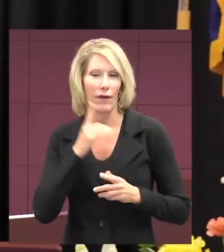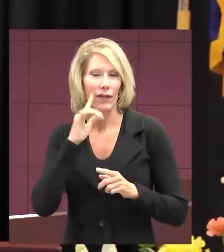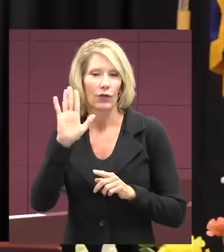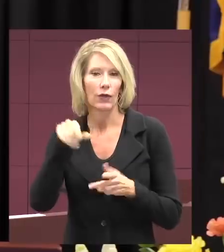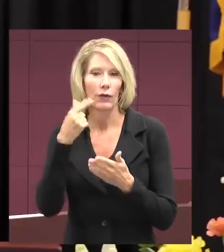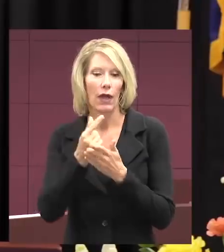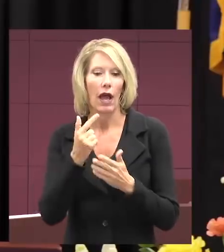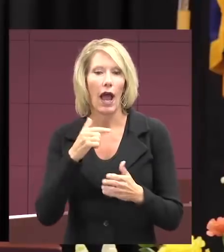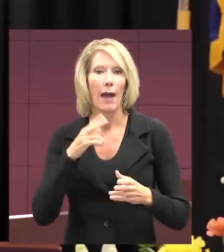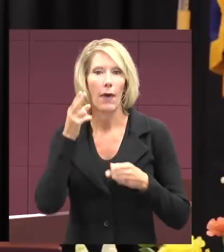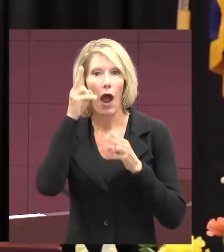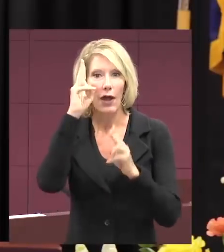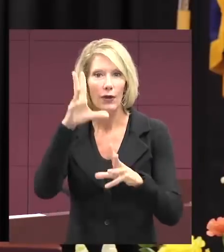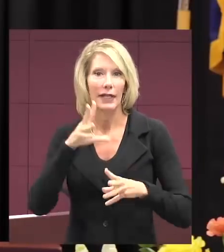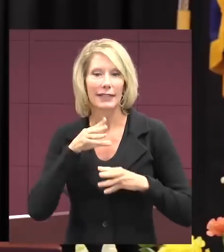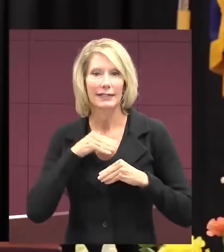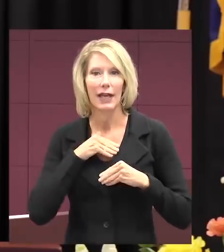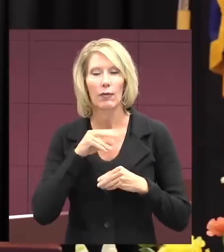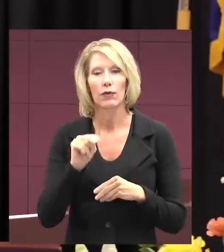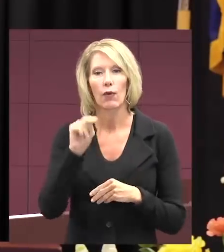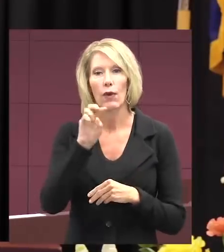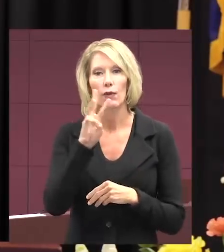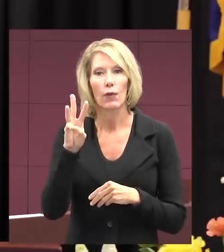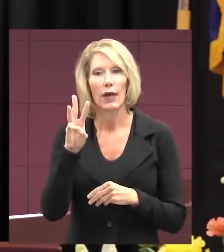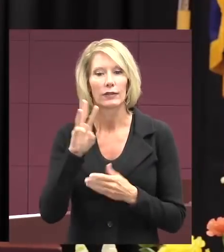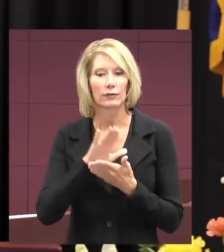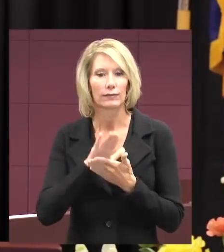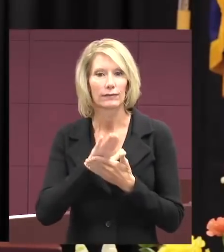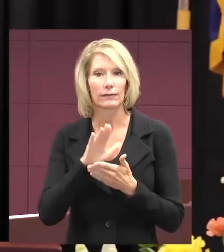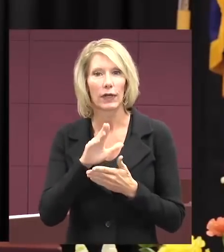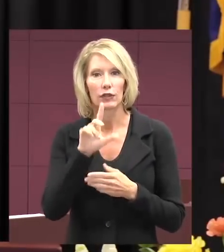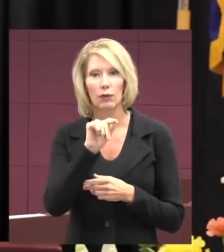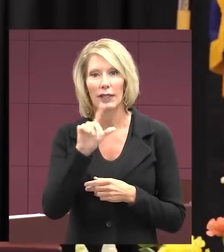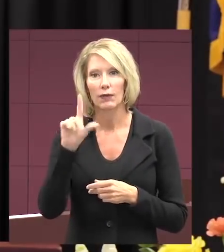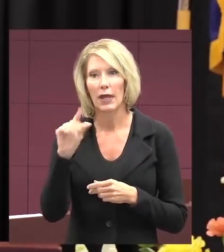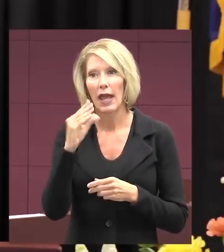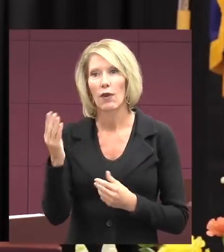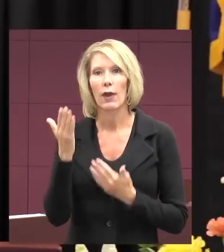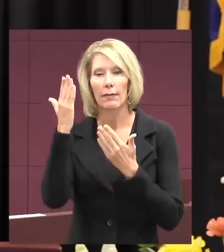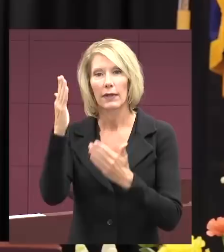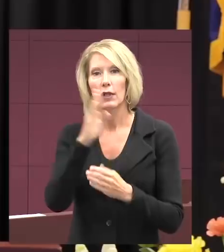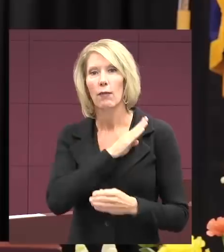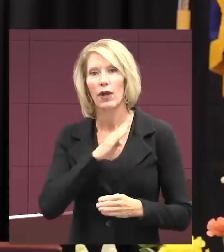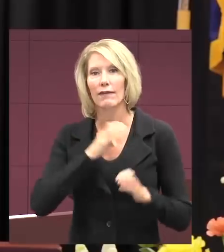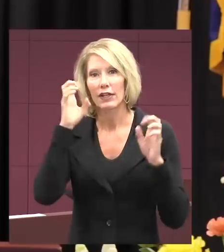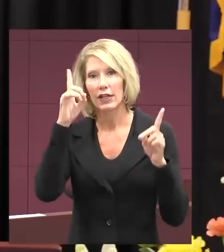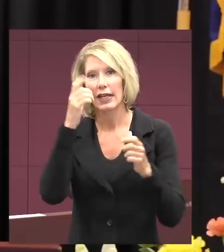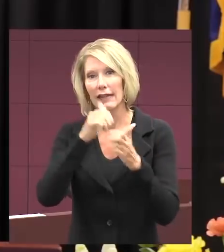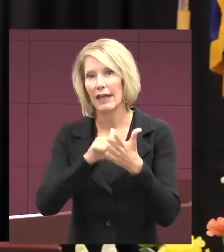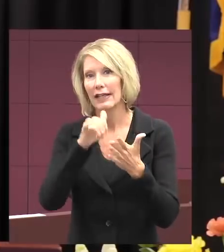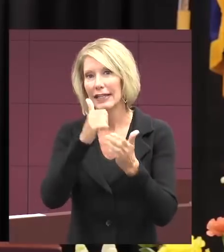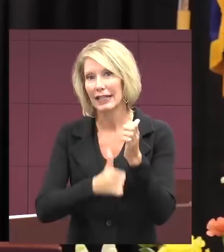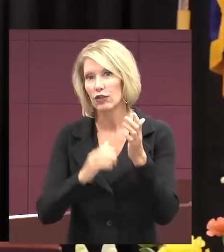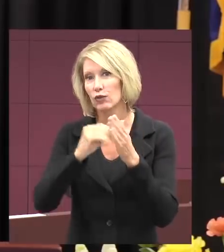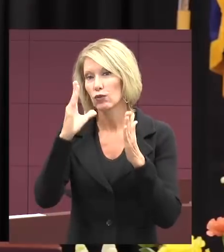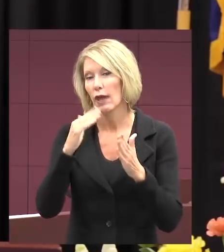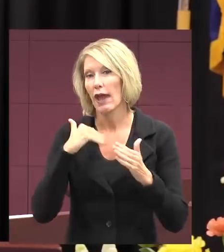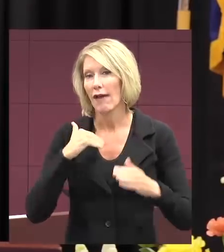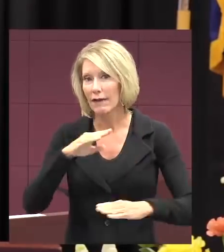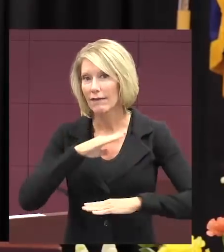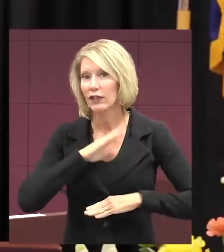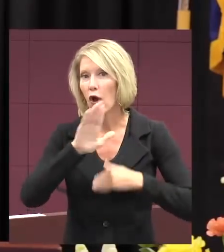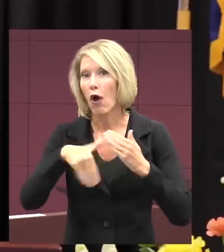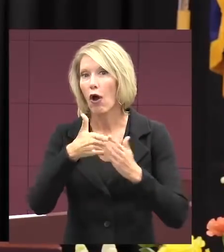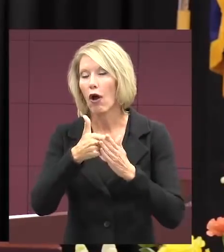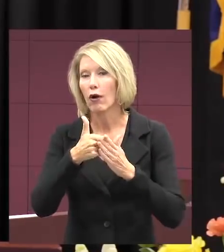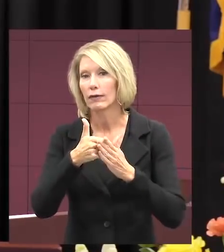Omaha Northwest Class of 2020 and to recommend to the Board of Education that each of these students have fulfilled all